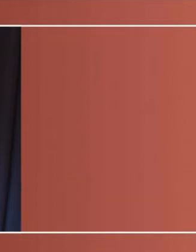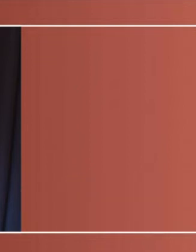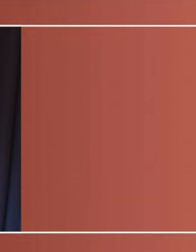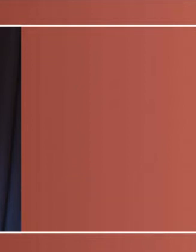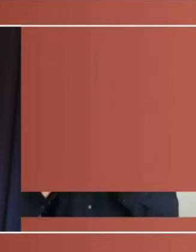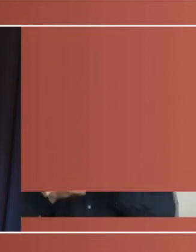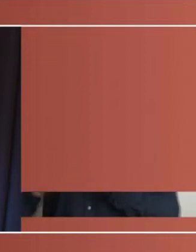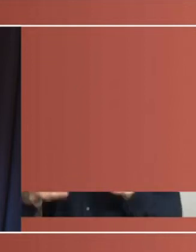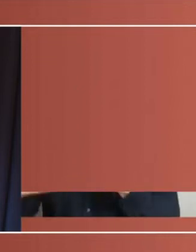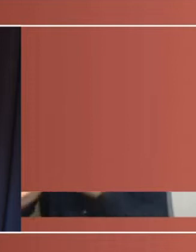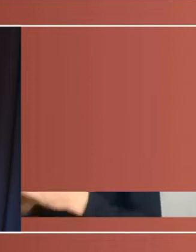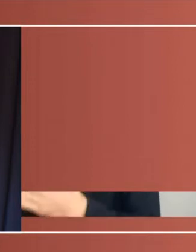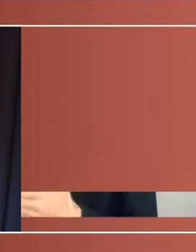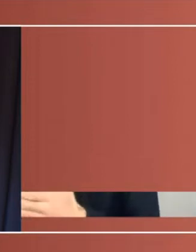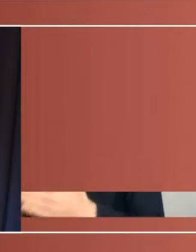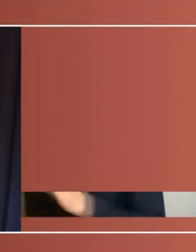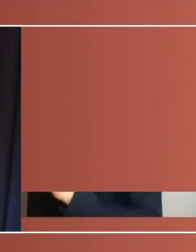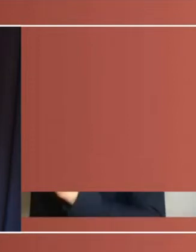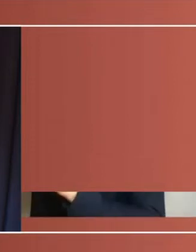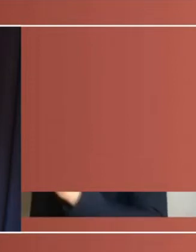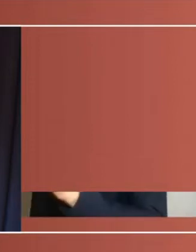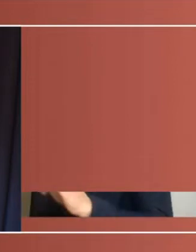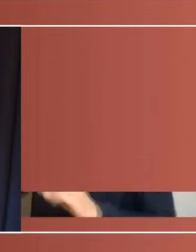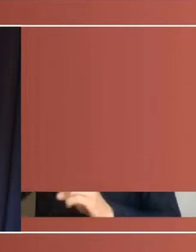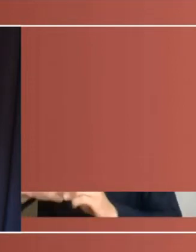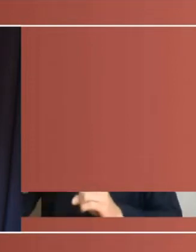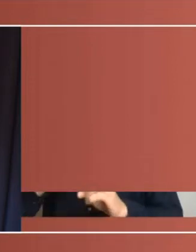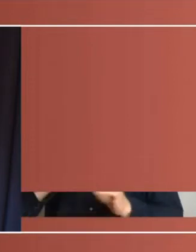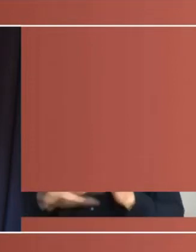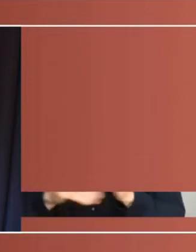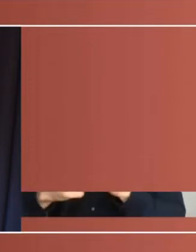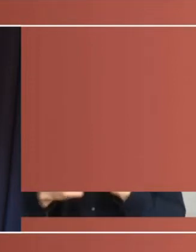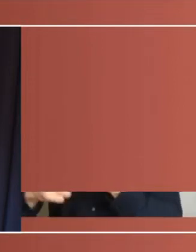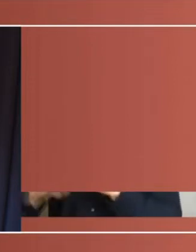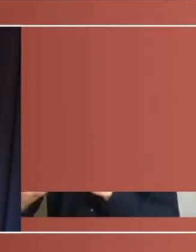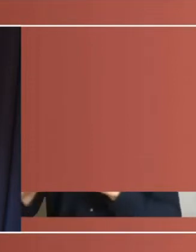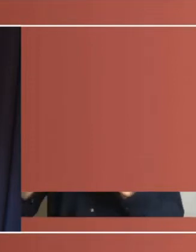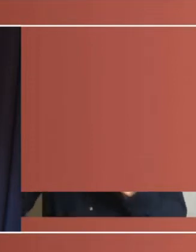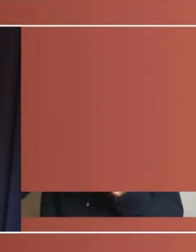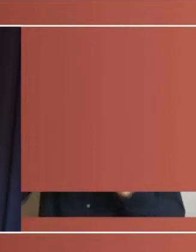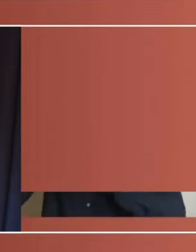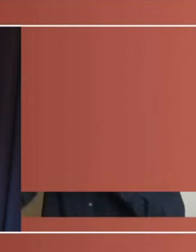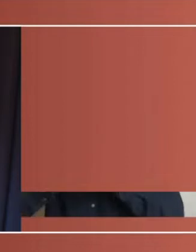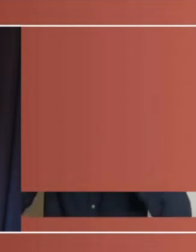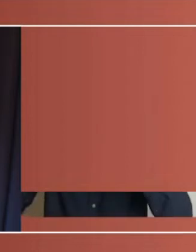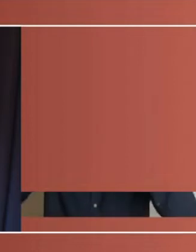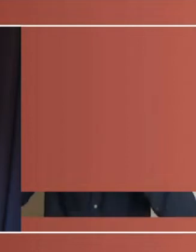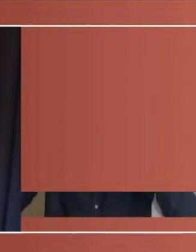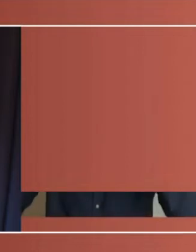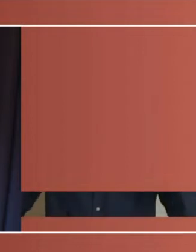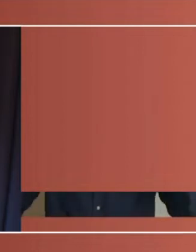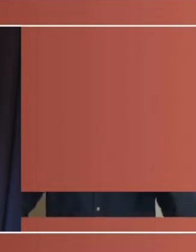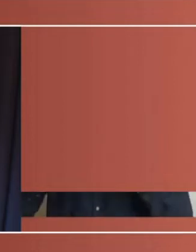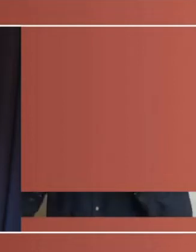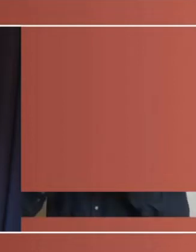only after the Democrats introduced and passed legislation in the Senate. Hawke would later effectively adopt the legislation